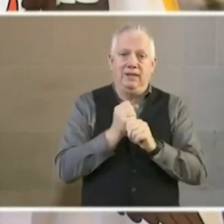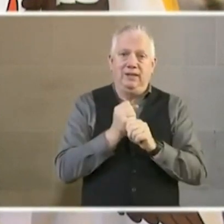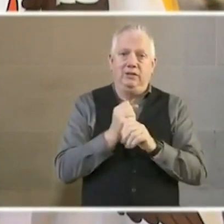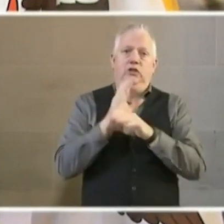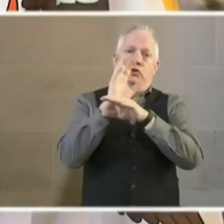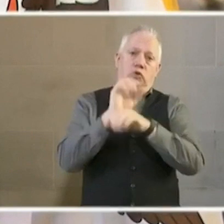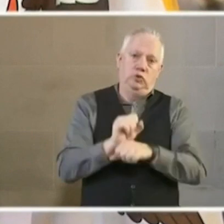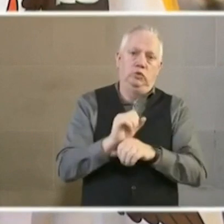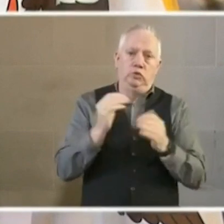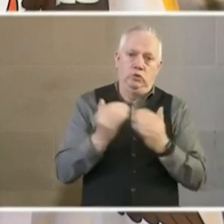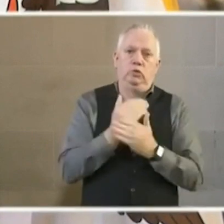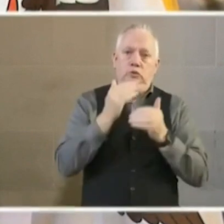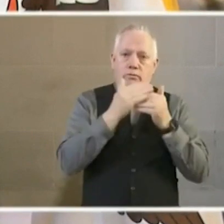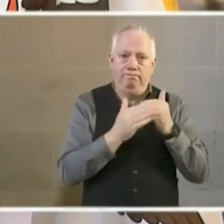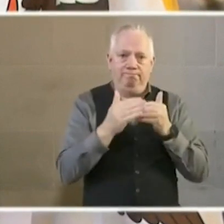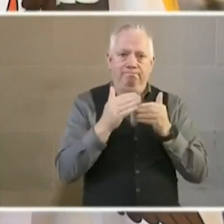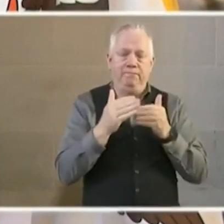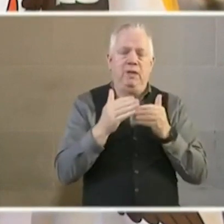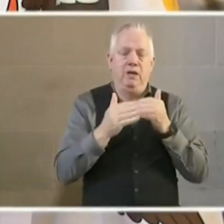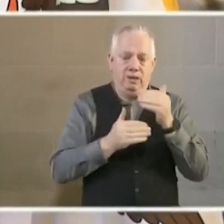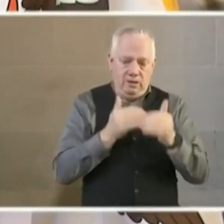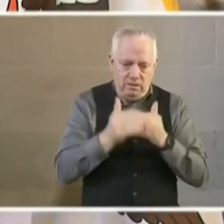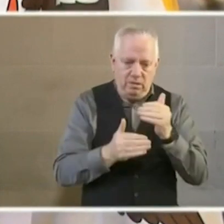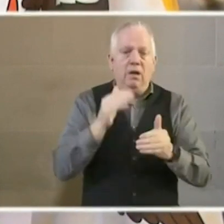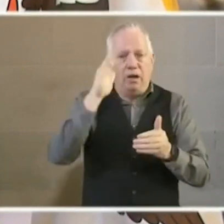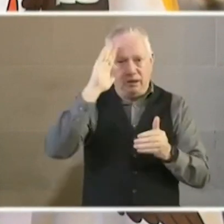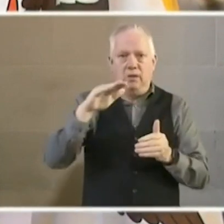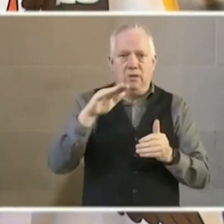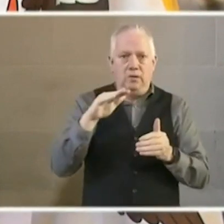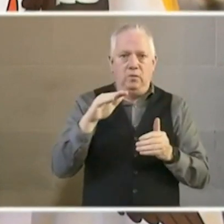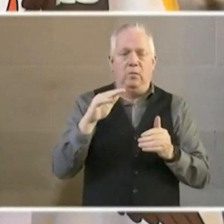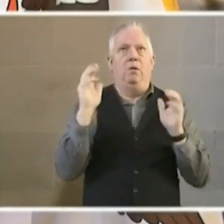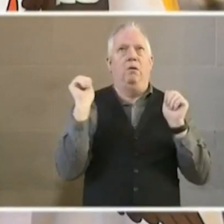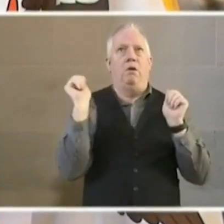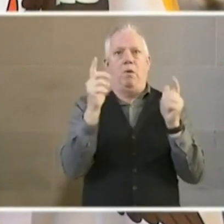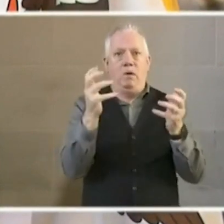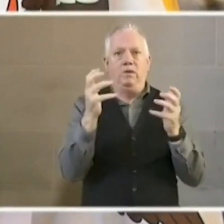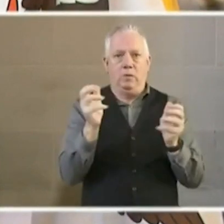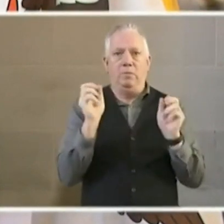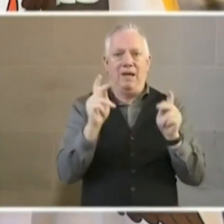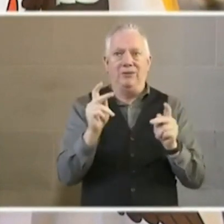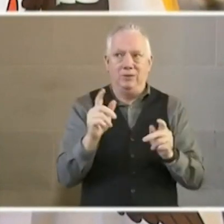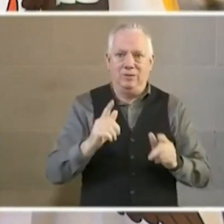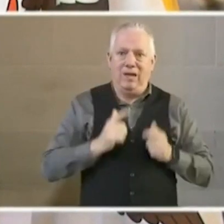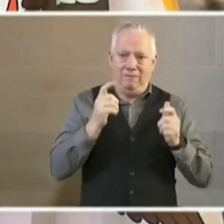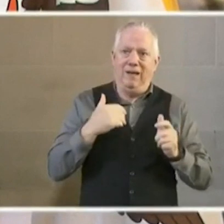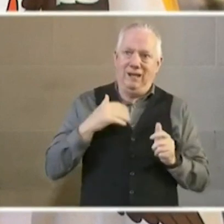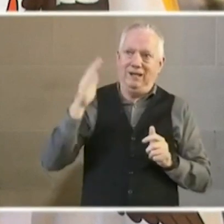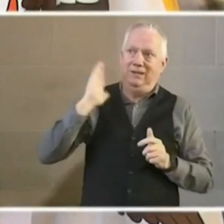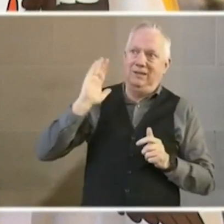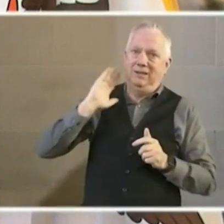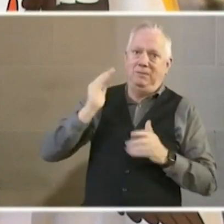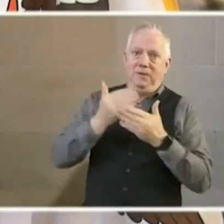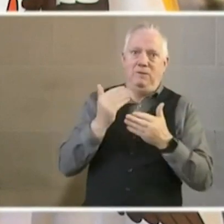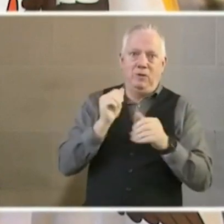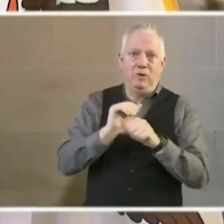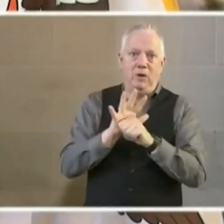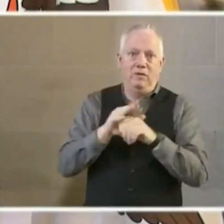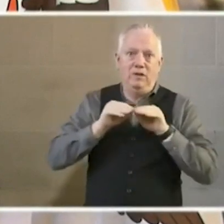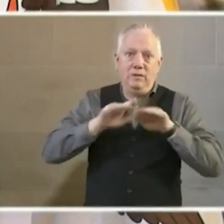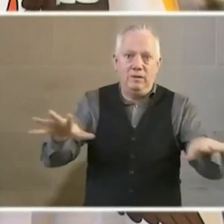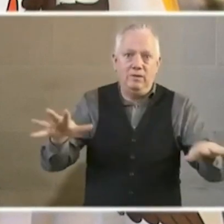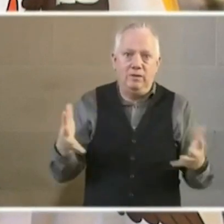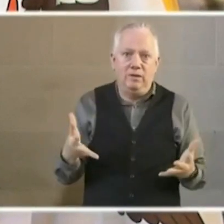to our new normal. I know that more than anything, we all want to go back to the life that we once knew before COVID.